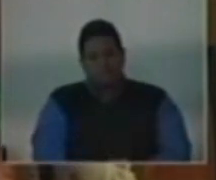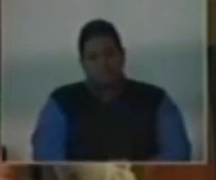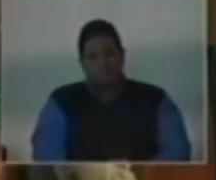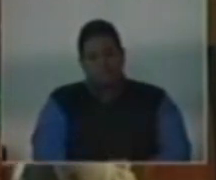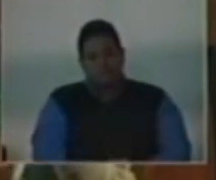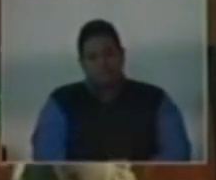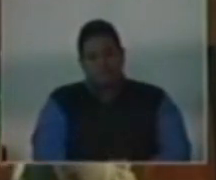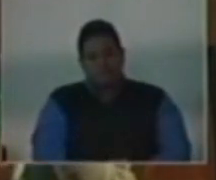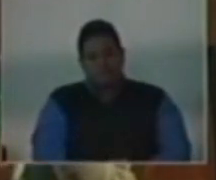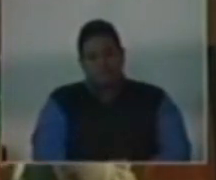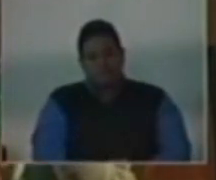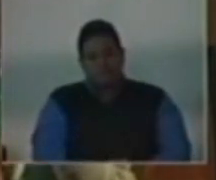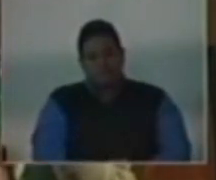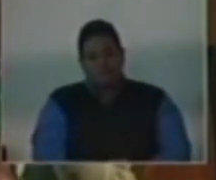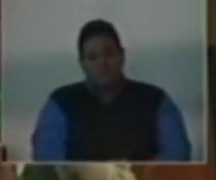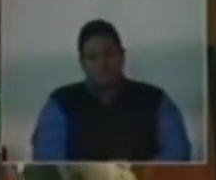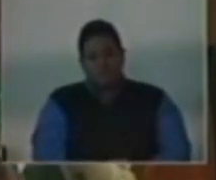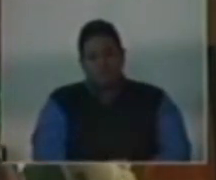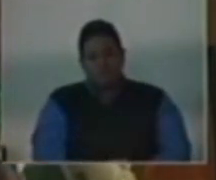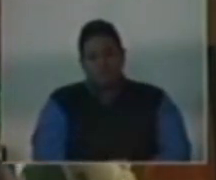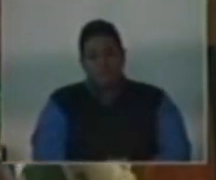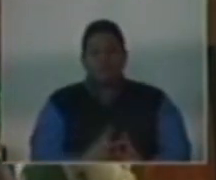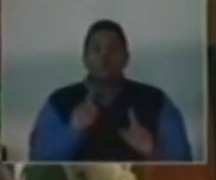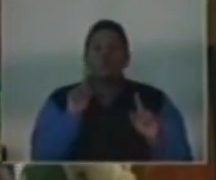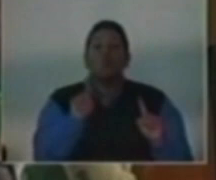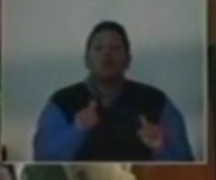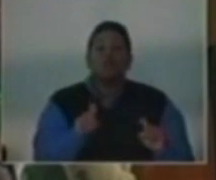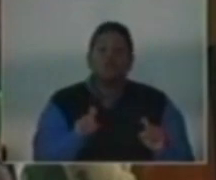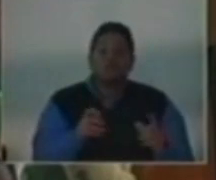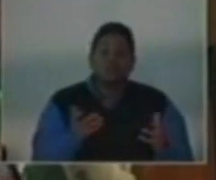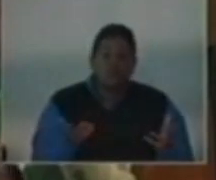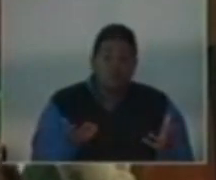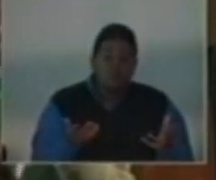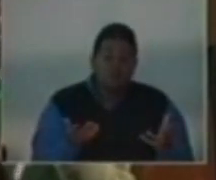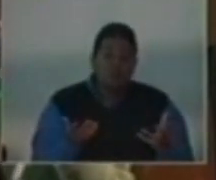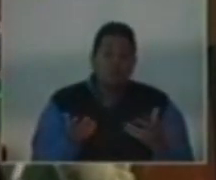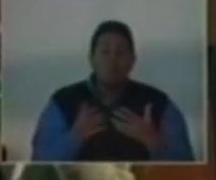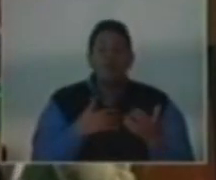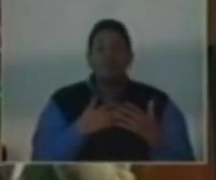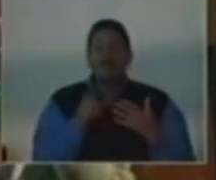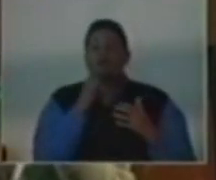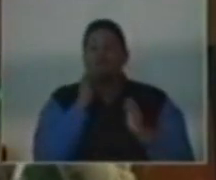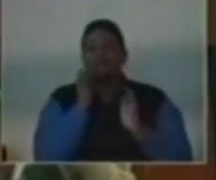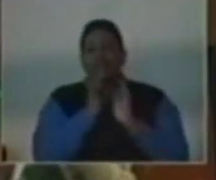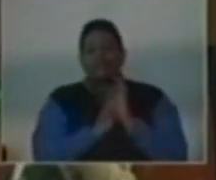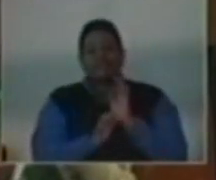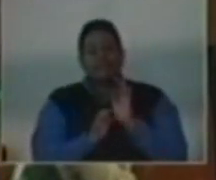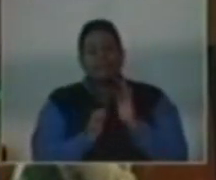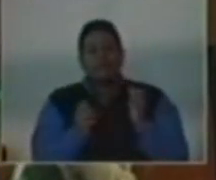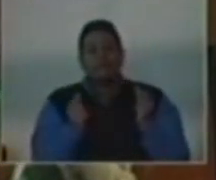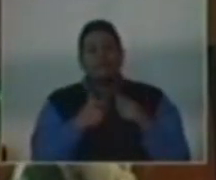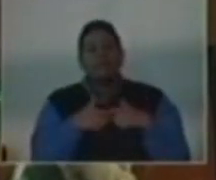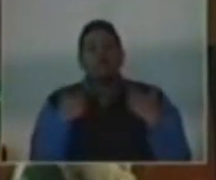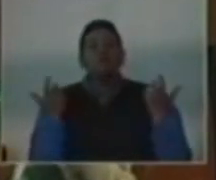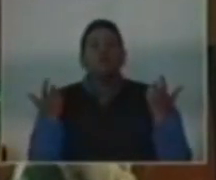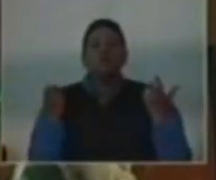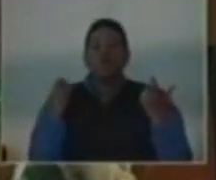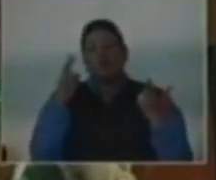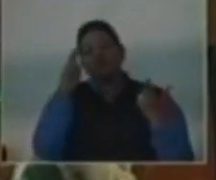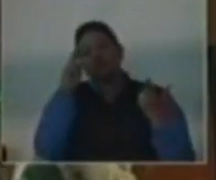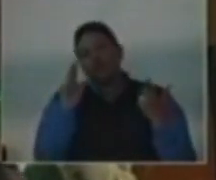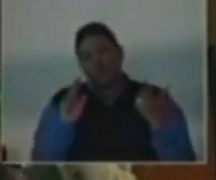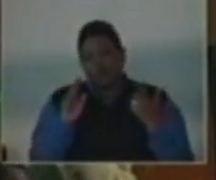whether or not a simple majority or a two-thirds majority